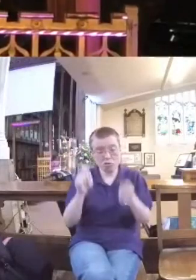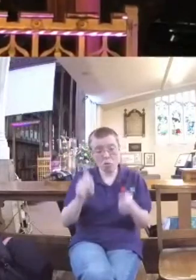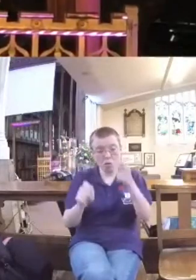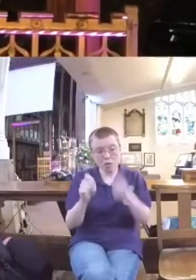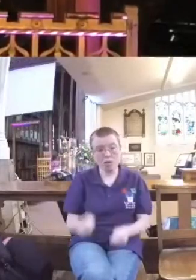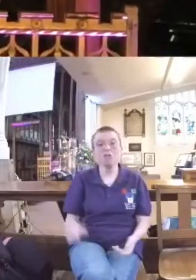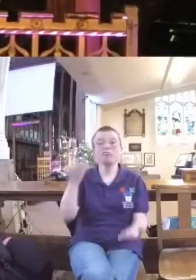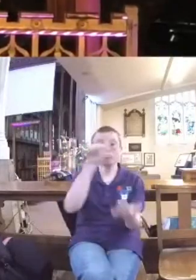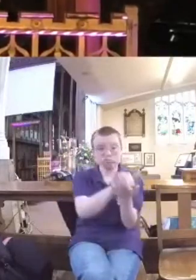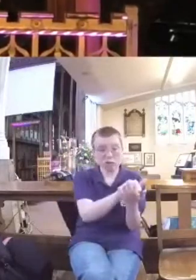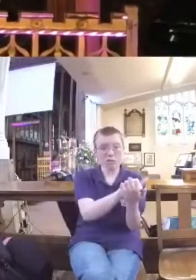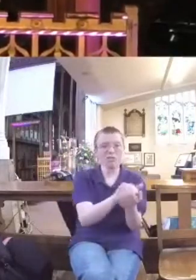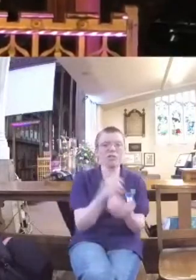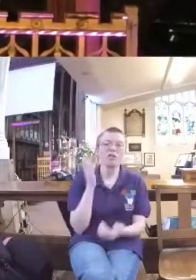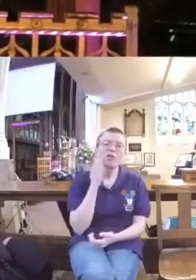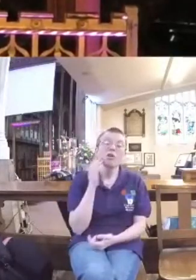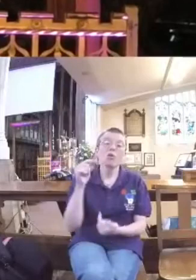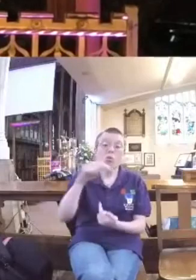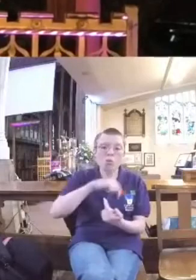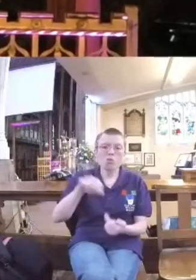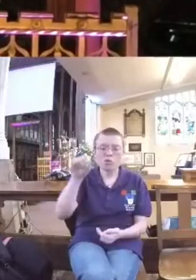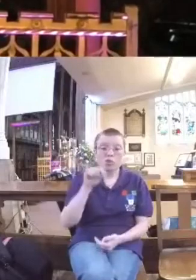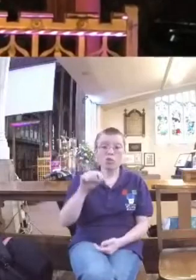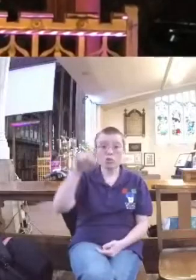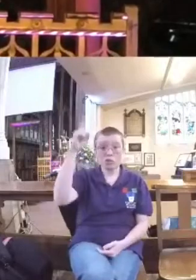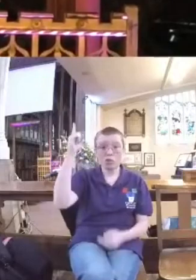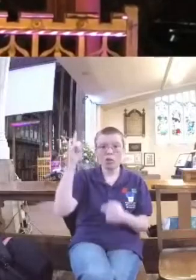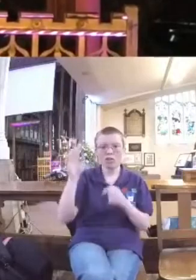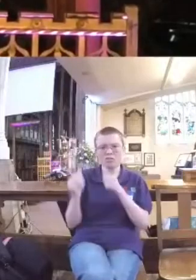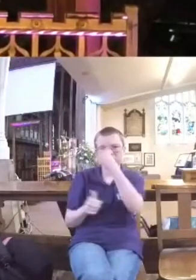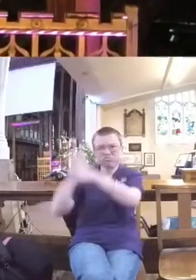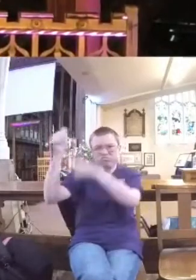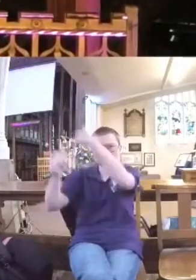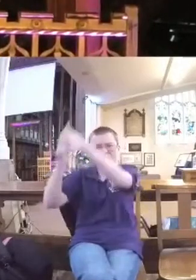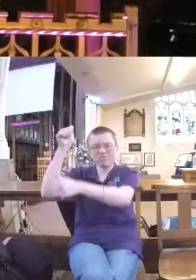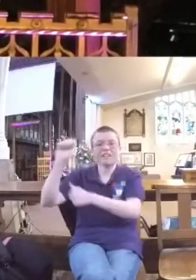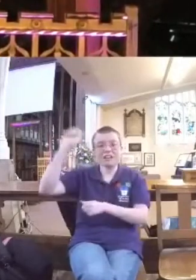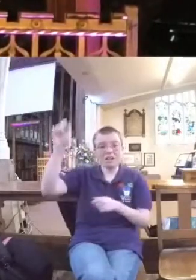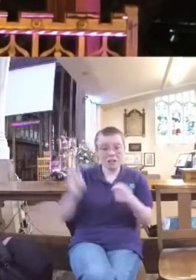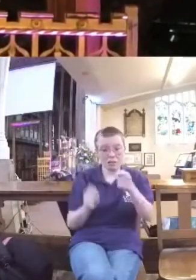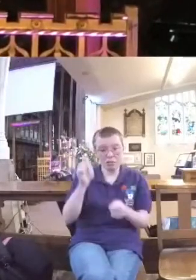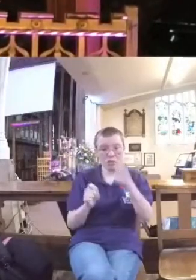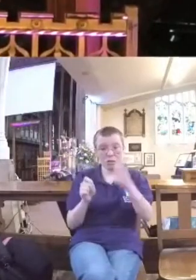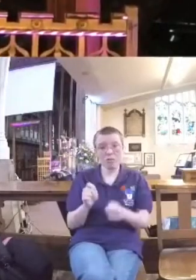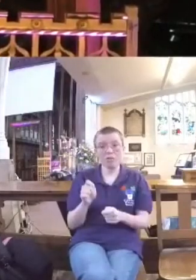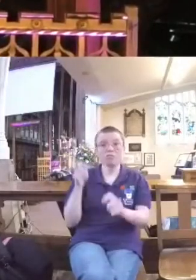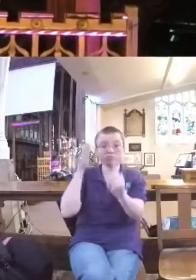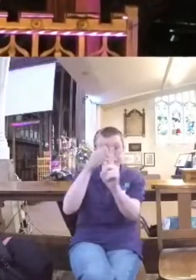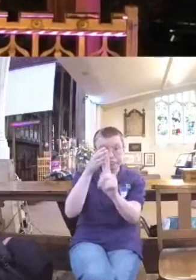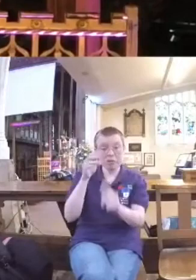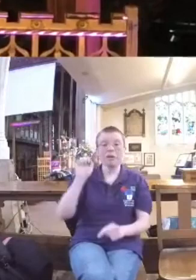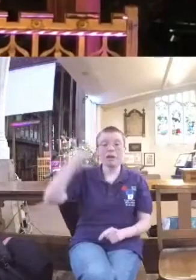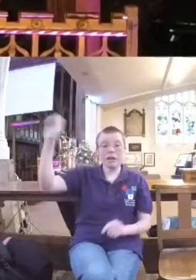absolute. When we choose to glorify him, acknowledge his rule in our lives and obey his commands,